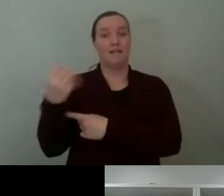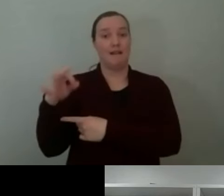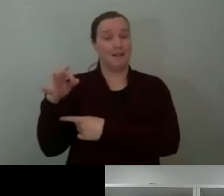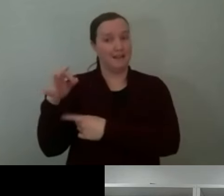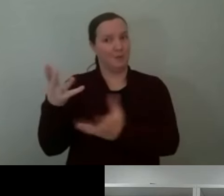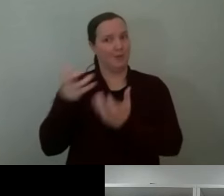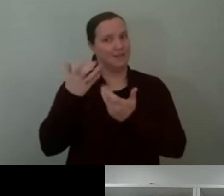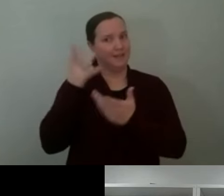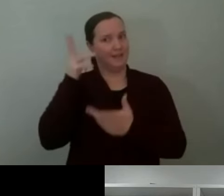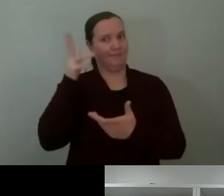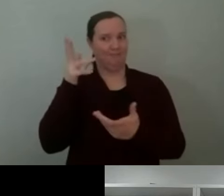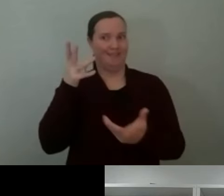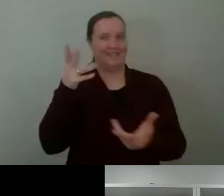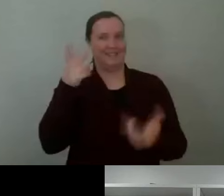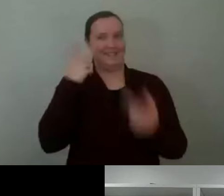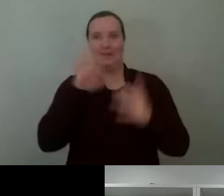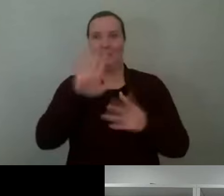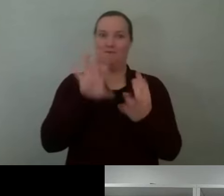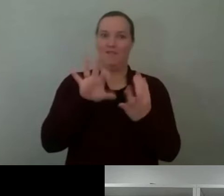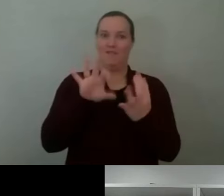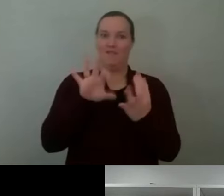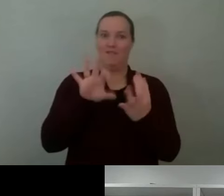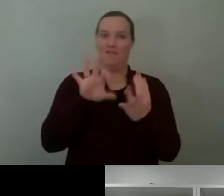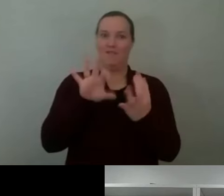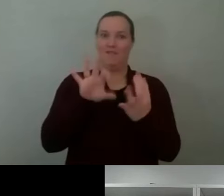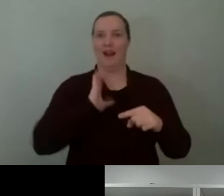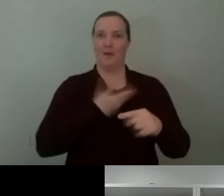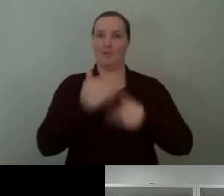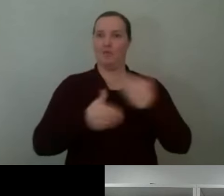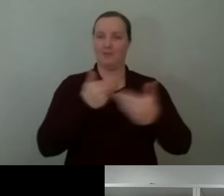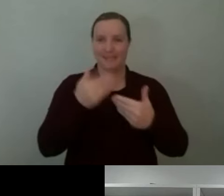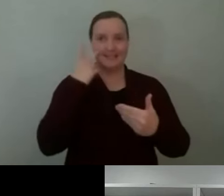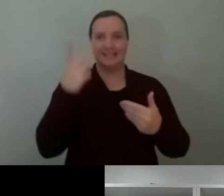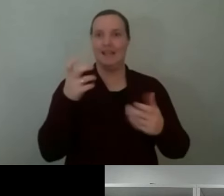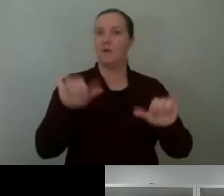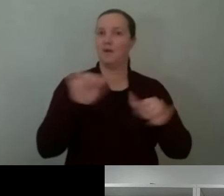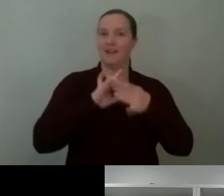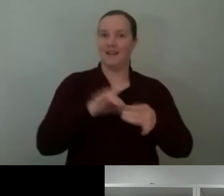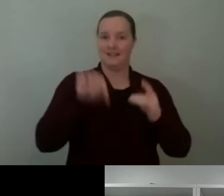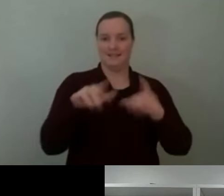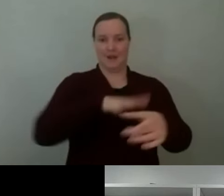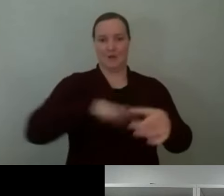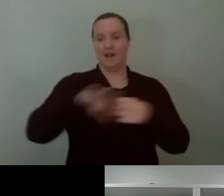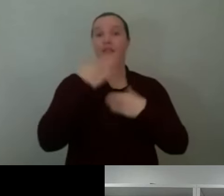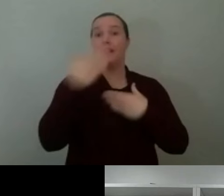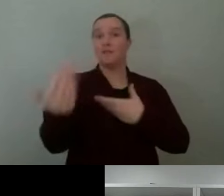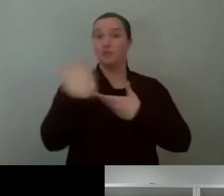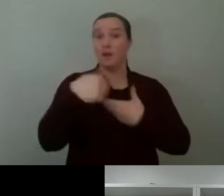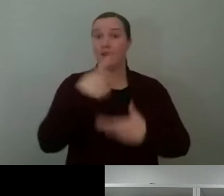explore and uncover the possibilities of the gardener thank you again for joining us and we look forward to sharing the results of the